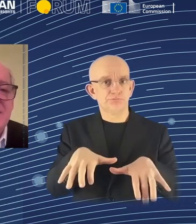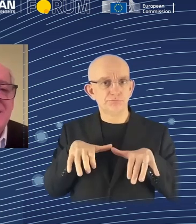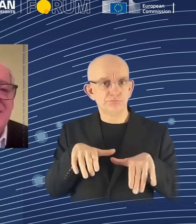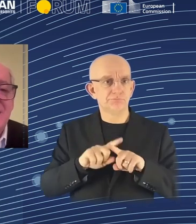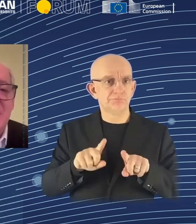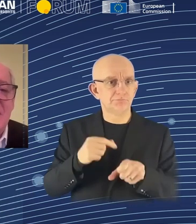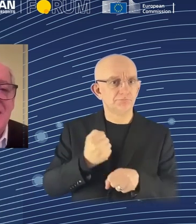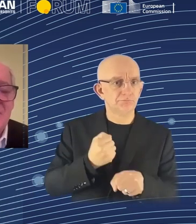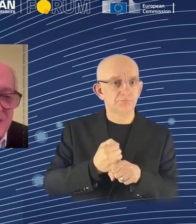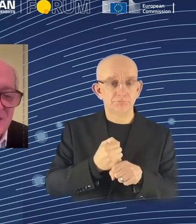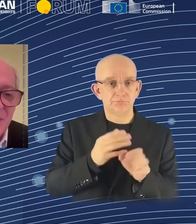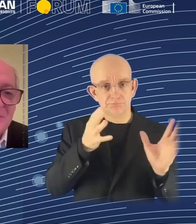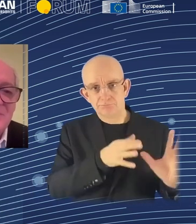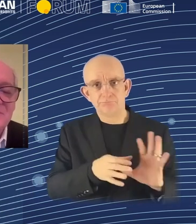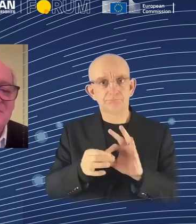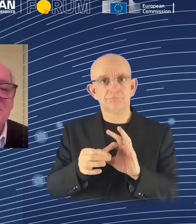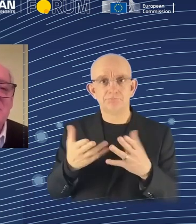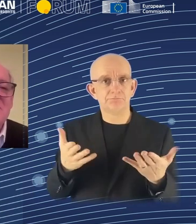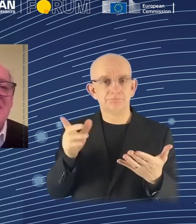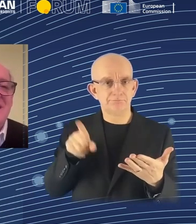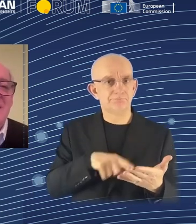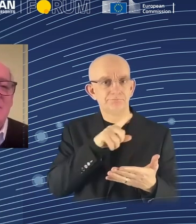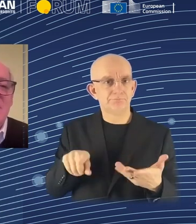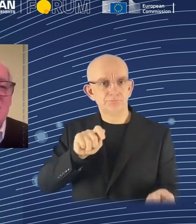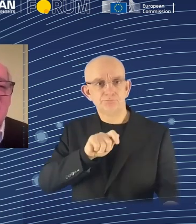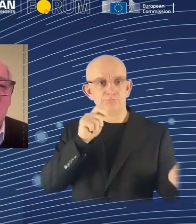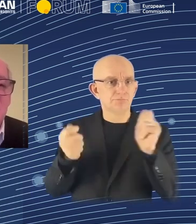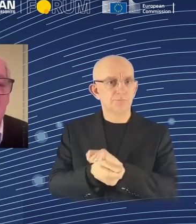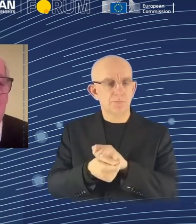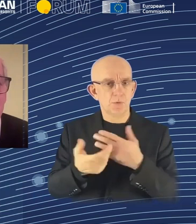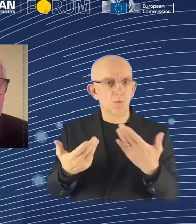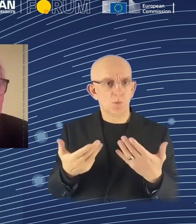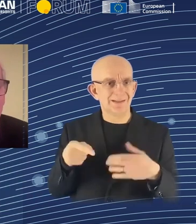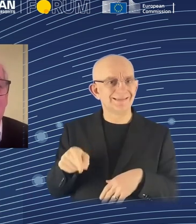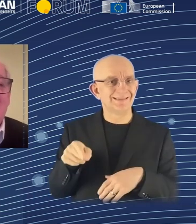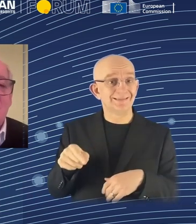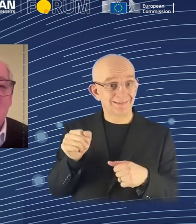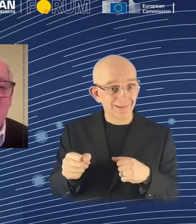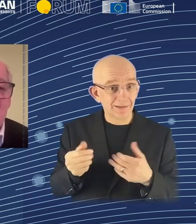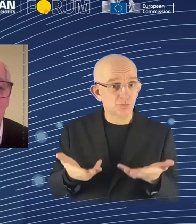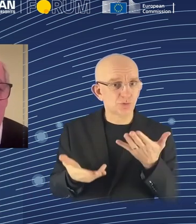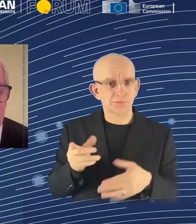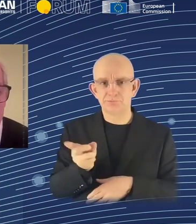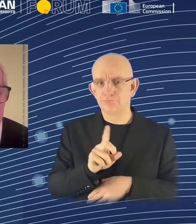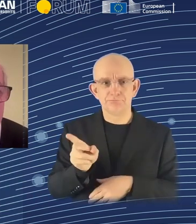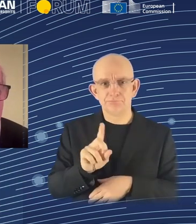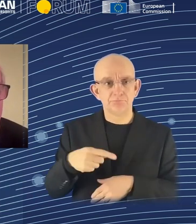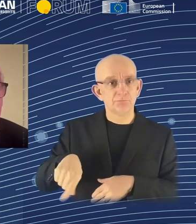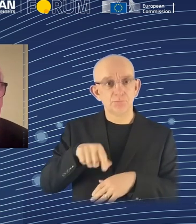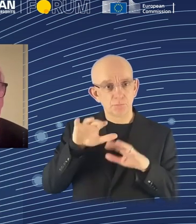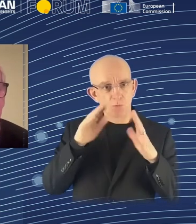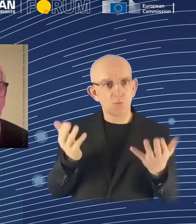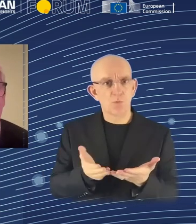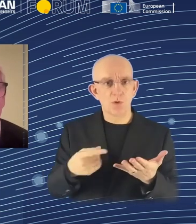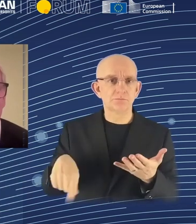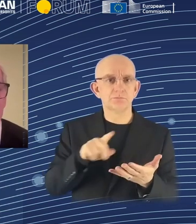unreasonable because the world will never need more than a few million data scientists